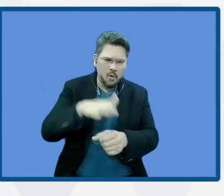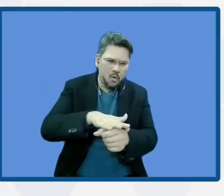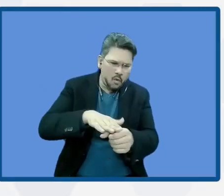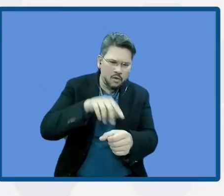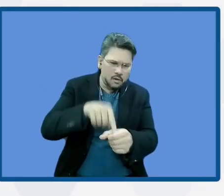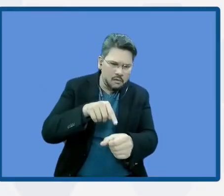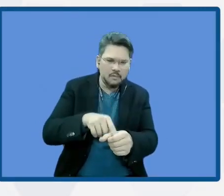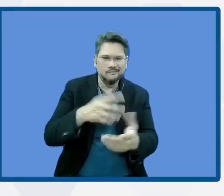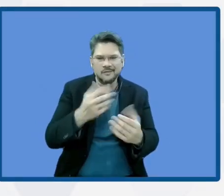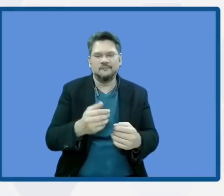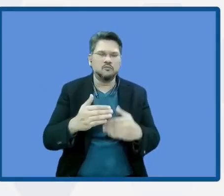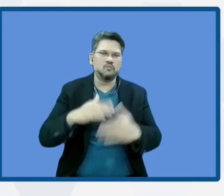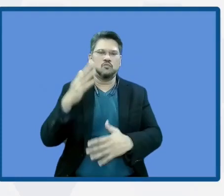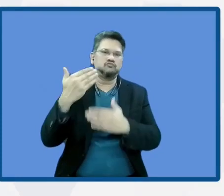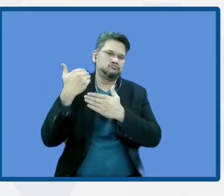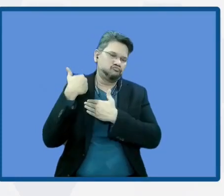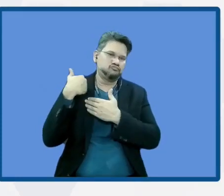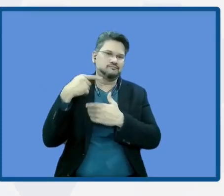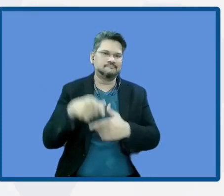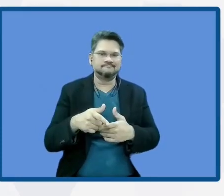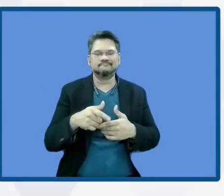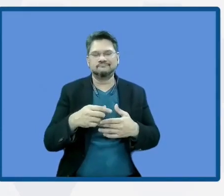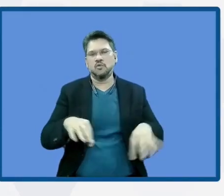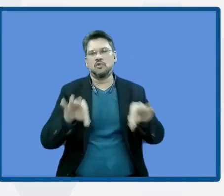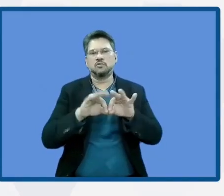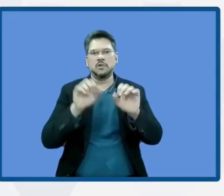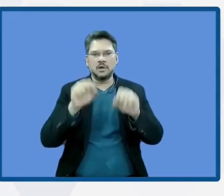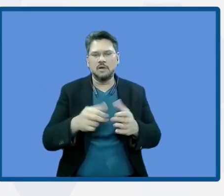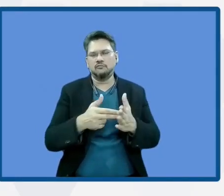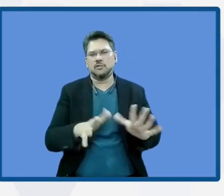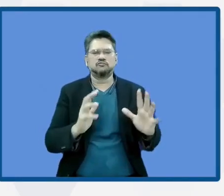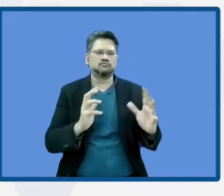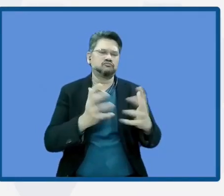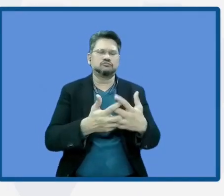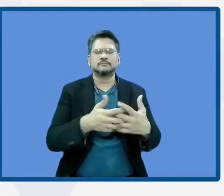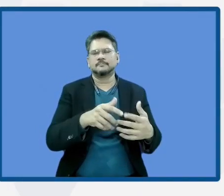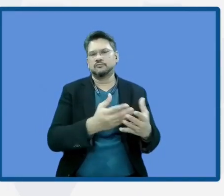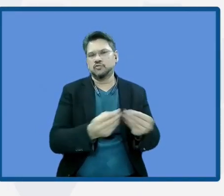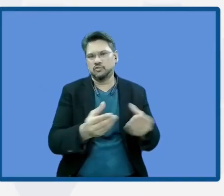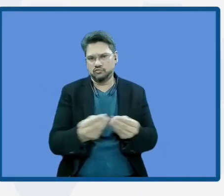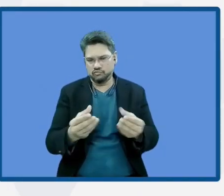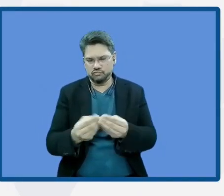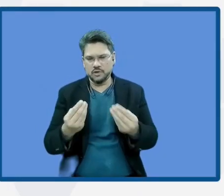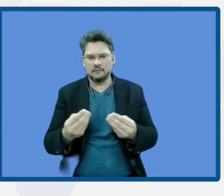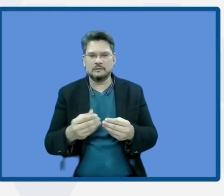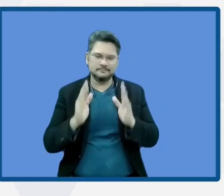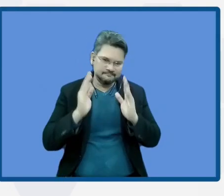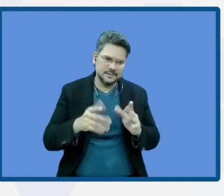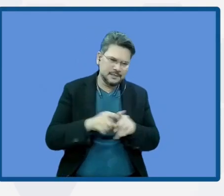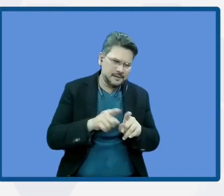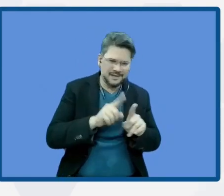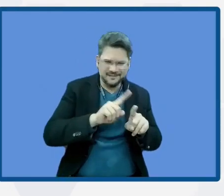I do believe that we need to keep acting in different projects with this technical and environmental